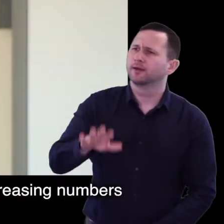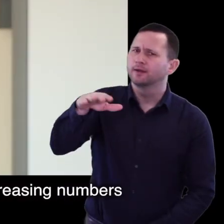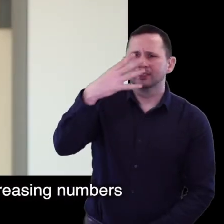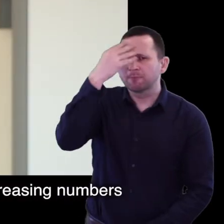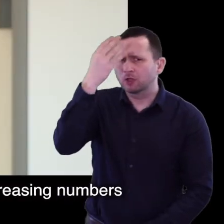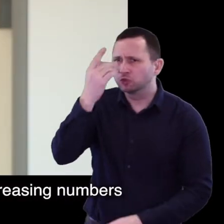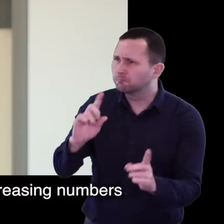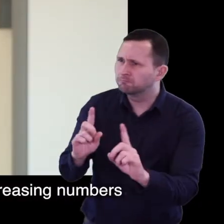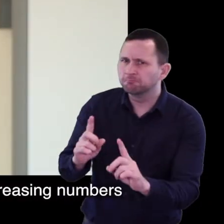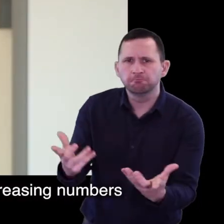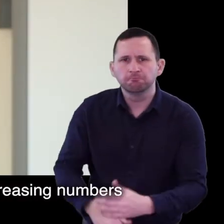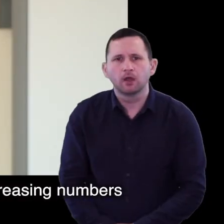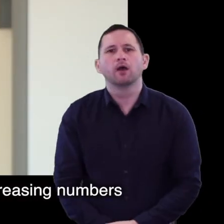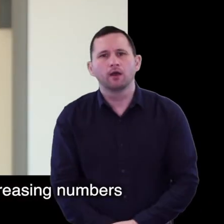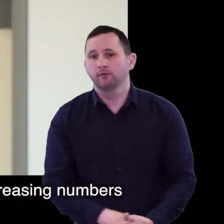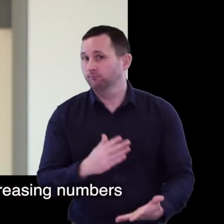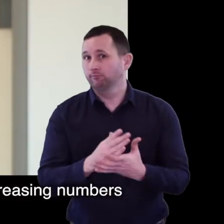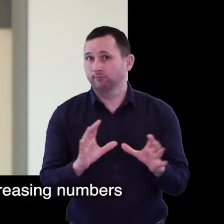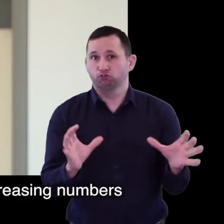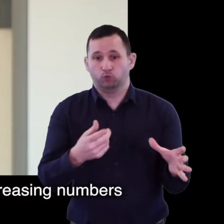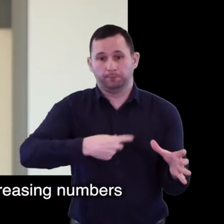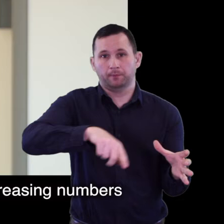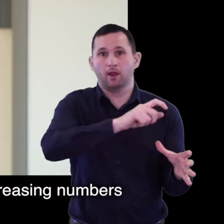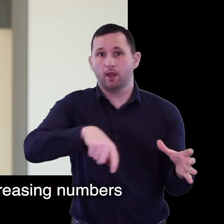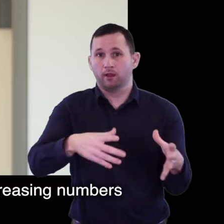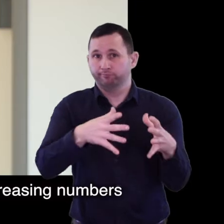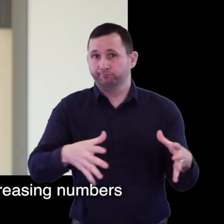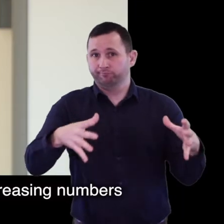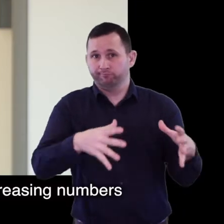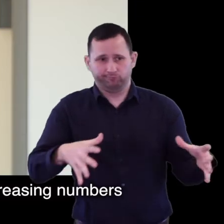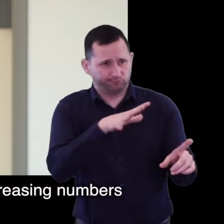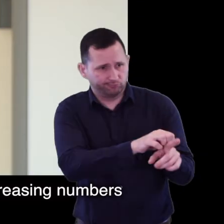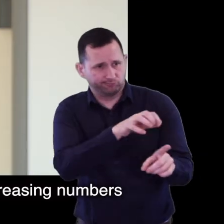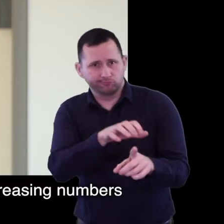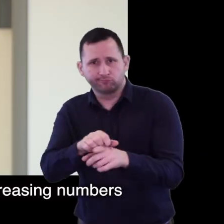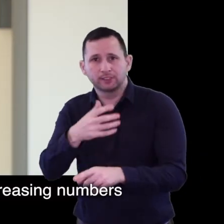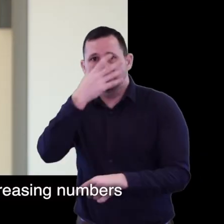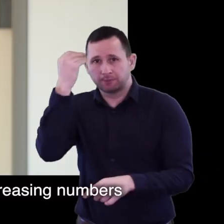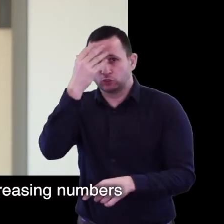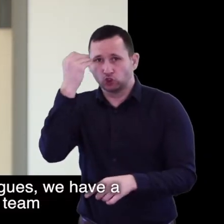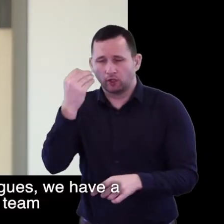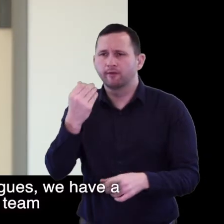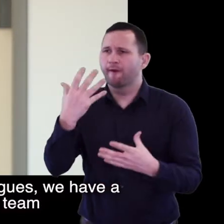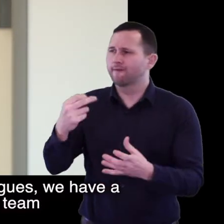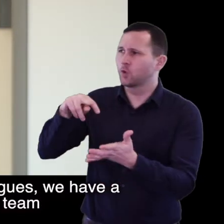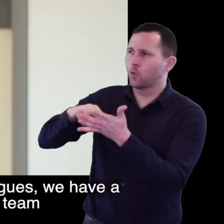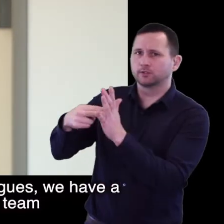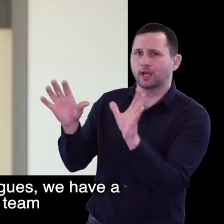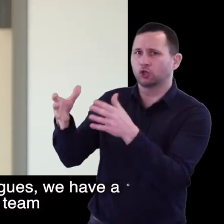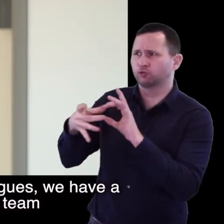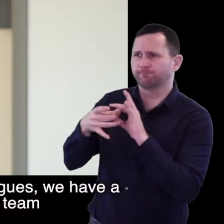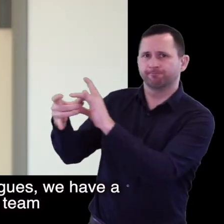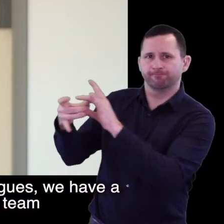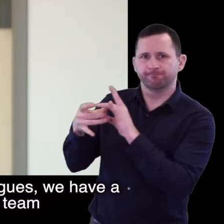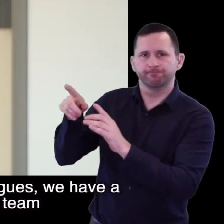This is a growing cohort of clients for us. have increasing numbers of clients with dementia. We have very strong